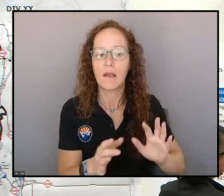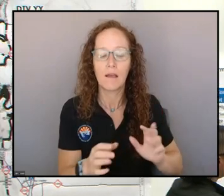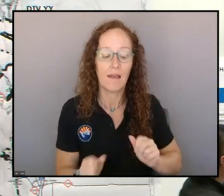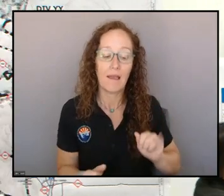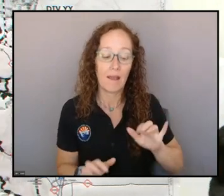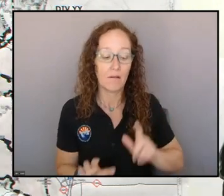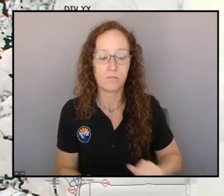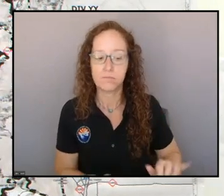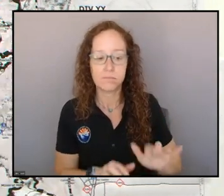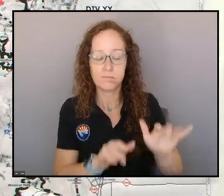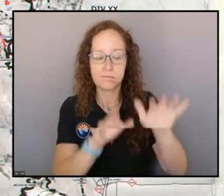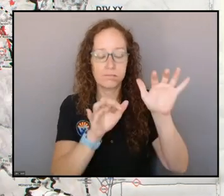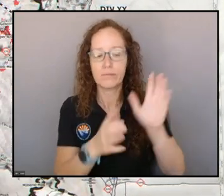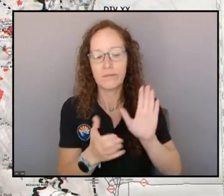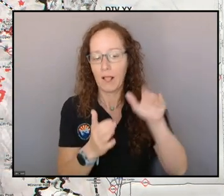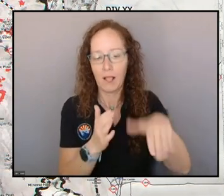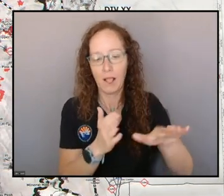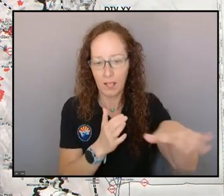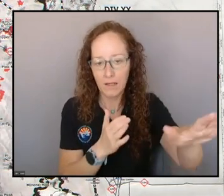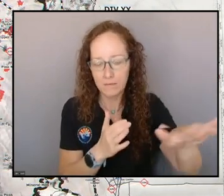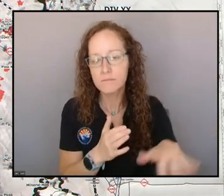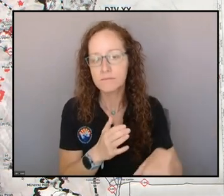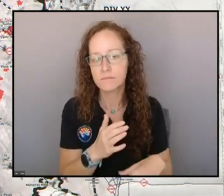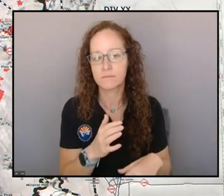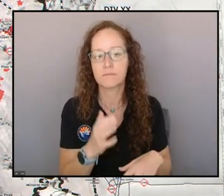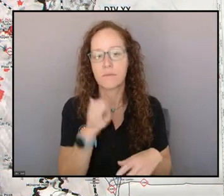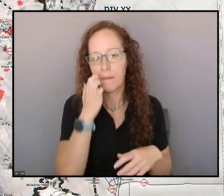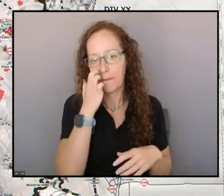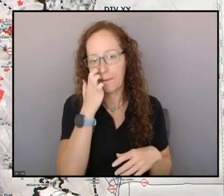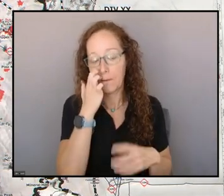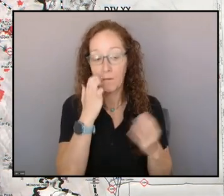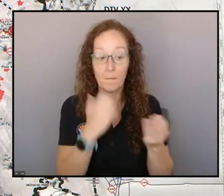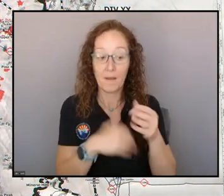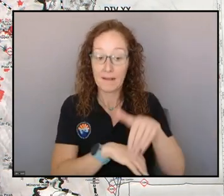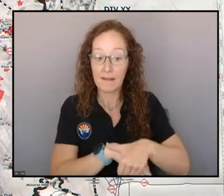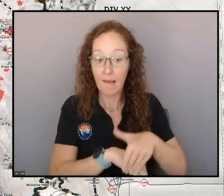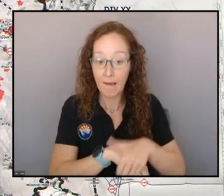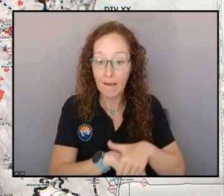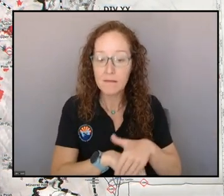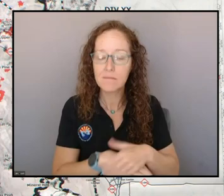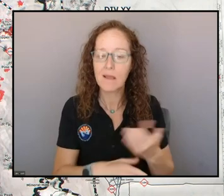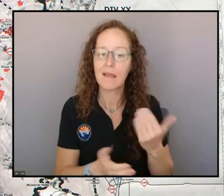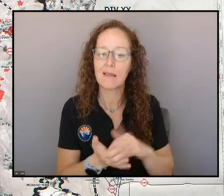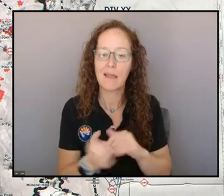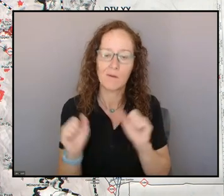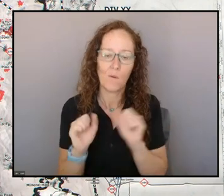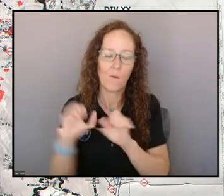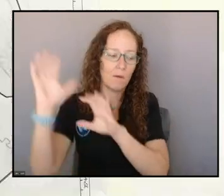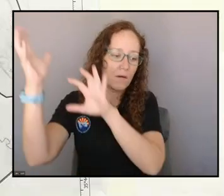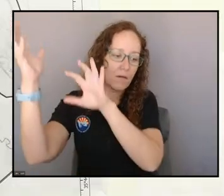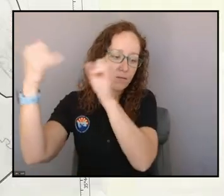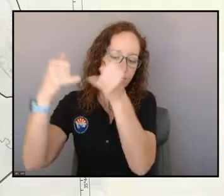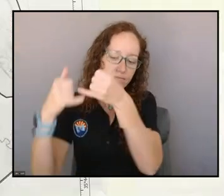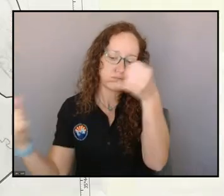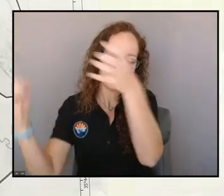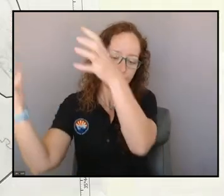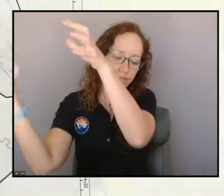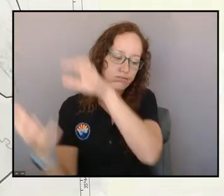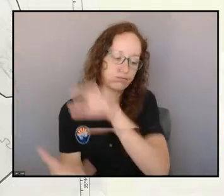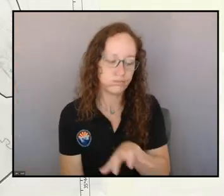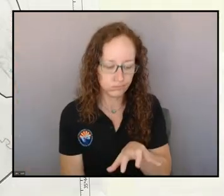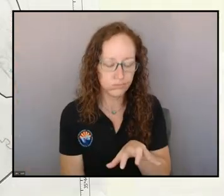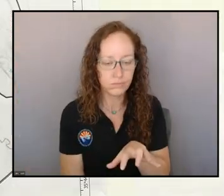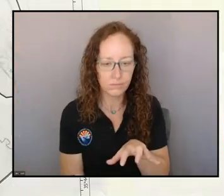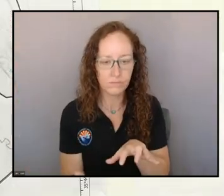we're going to see yet another cold front passage, which is going to give us a little bit of added lift. That sets the